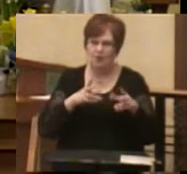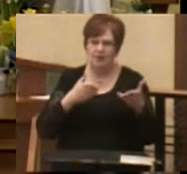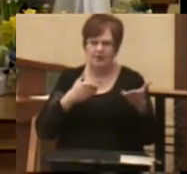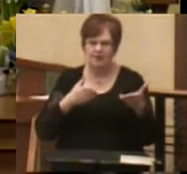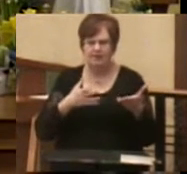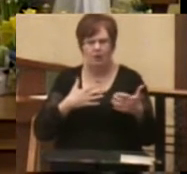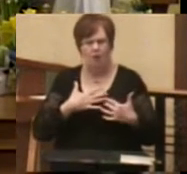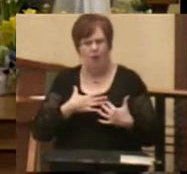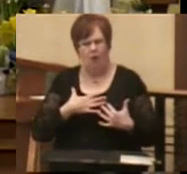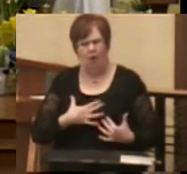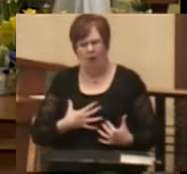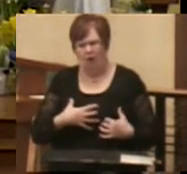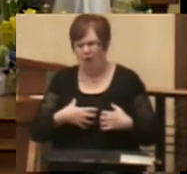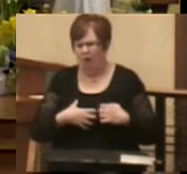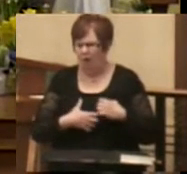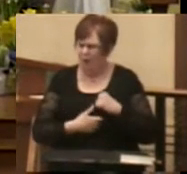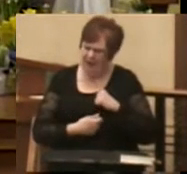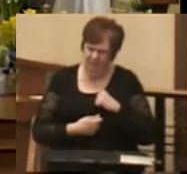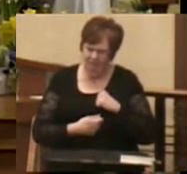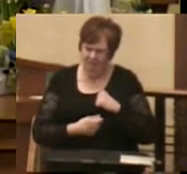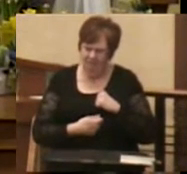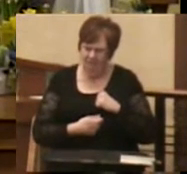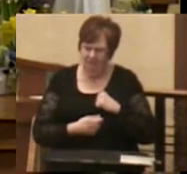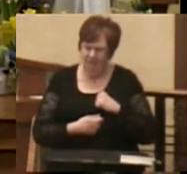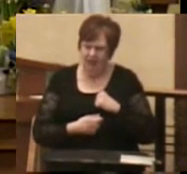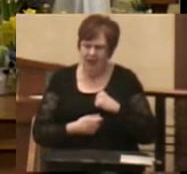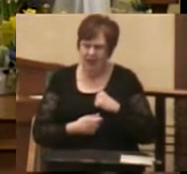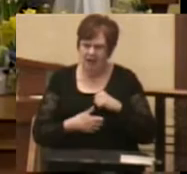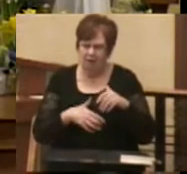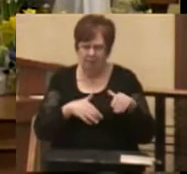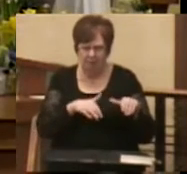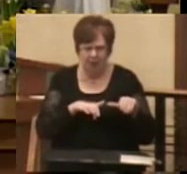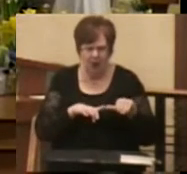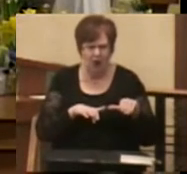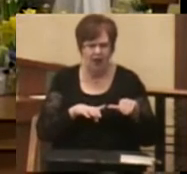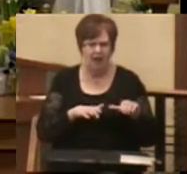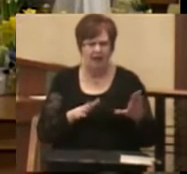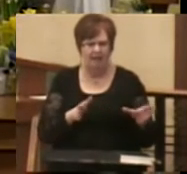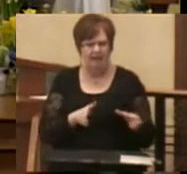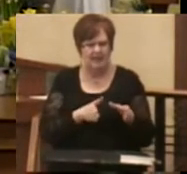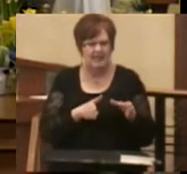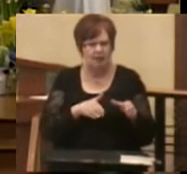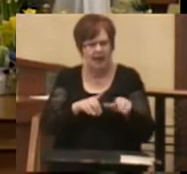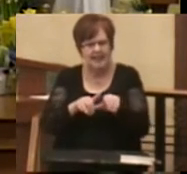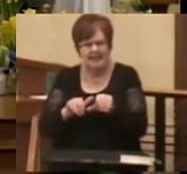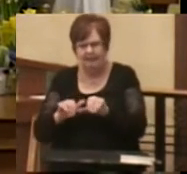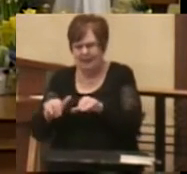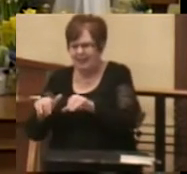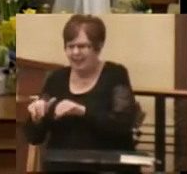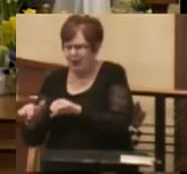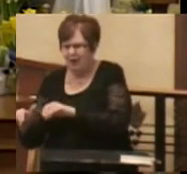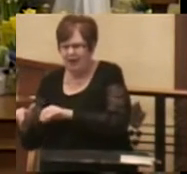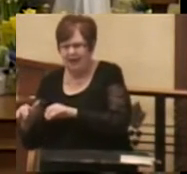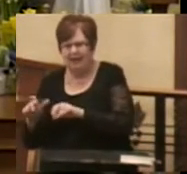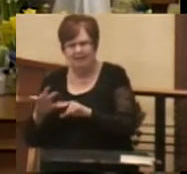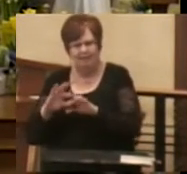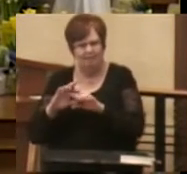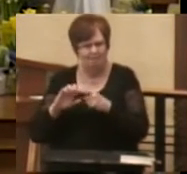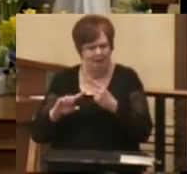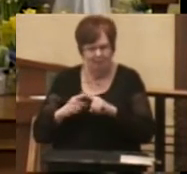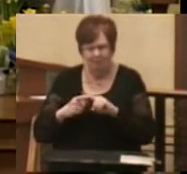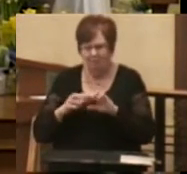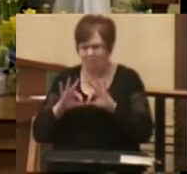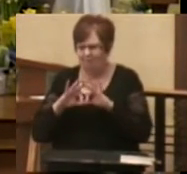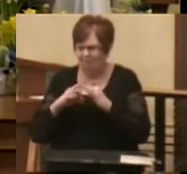with grief. After the burial in the small cemetery, relatives gathered around the man and his daughter.